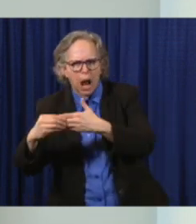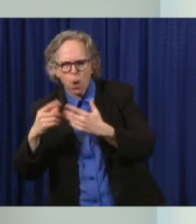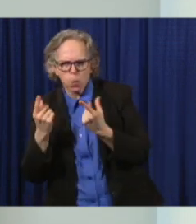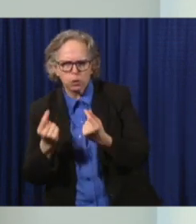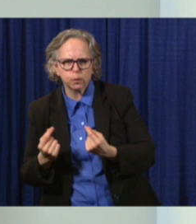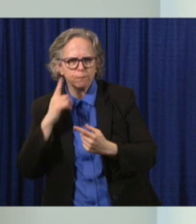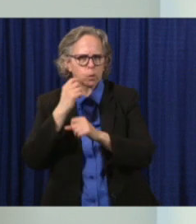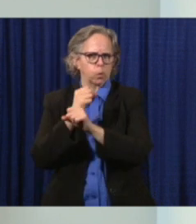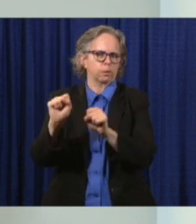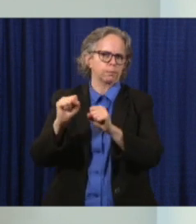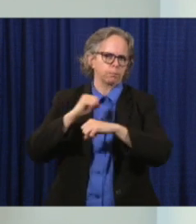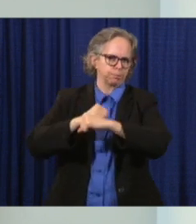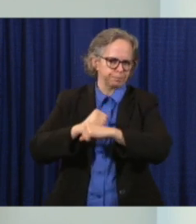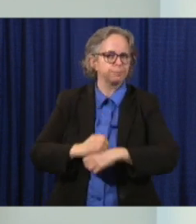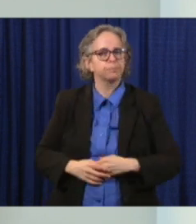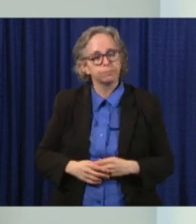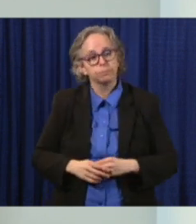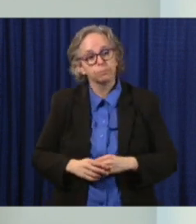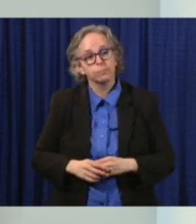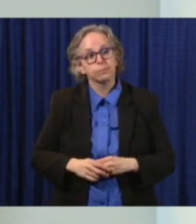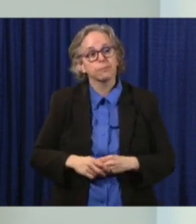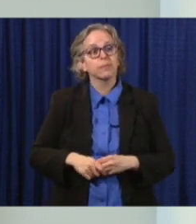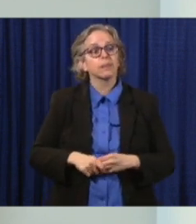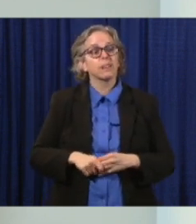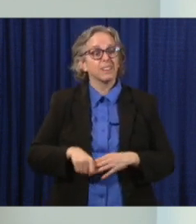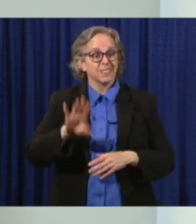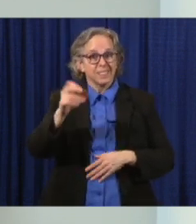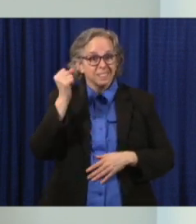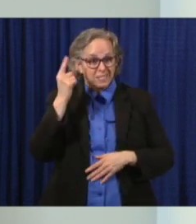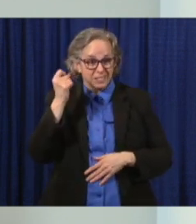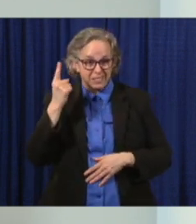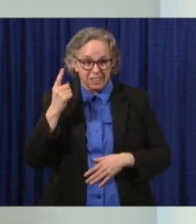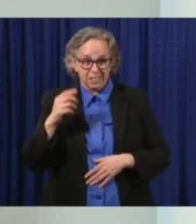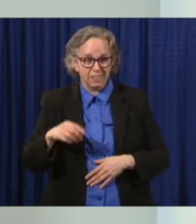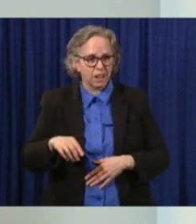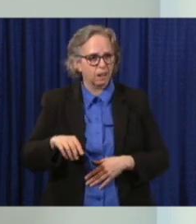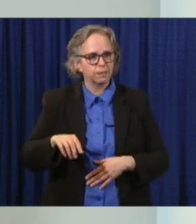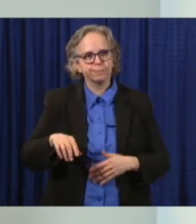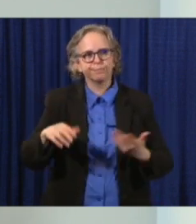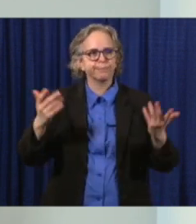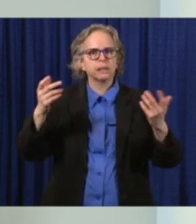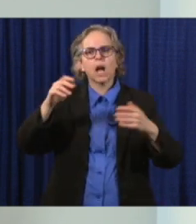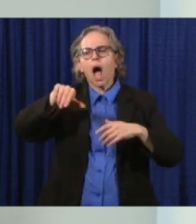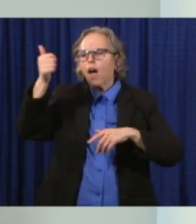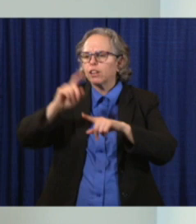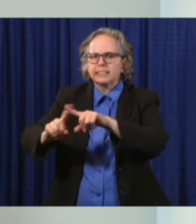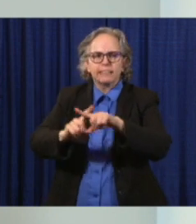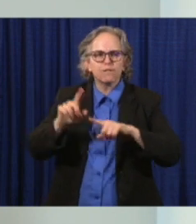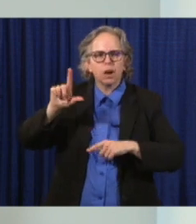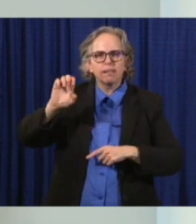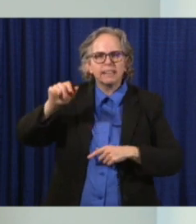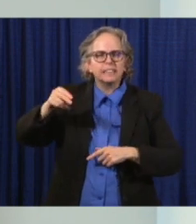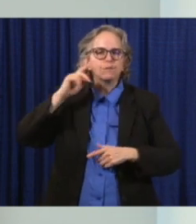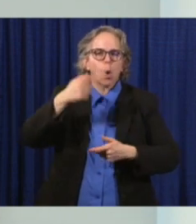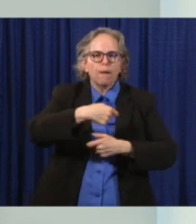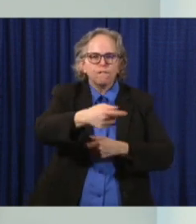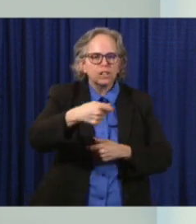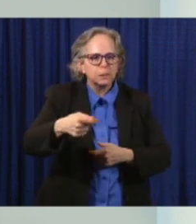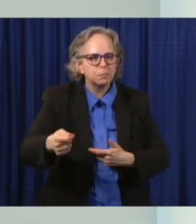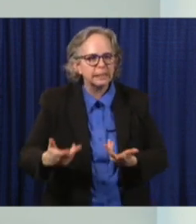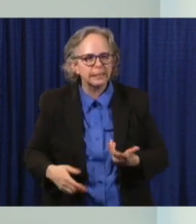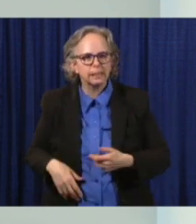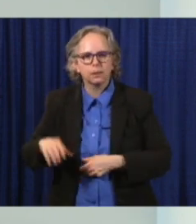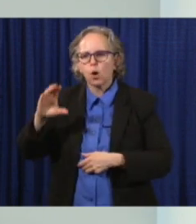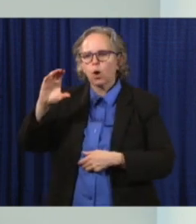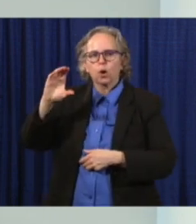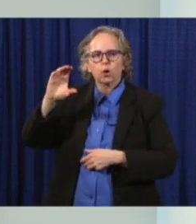Additionally, we know that there are other leagues, things ranging from frisbee to cornhole to bocce, things like